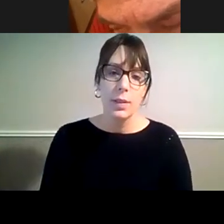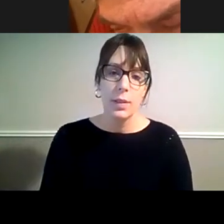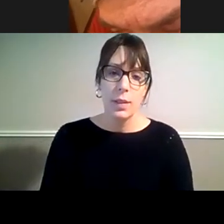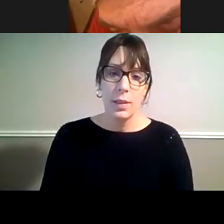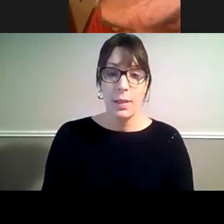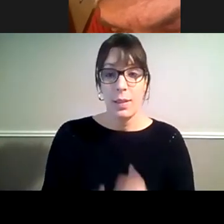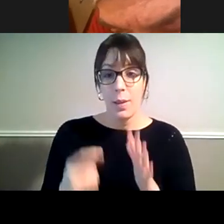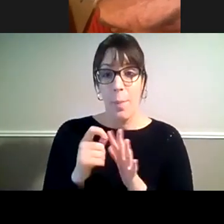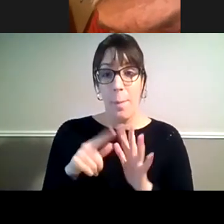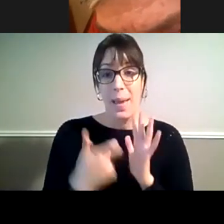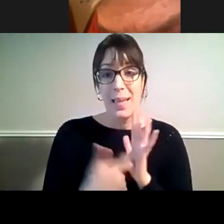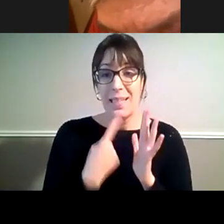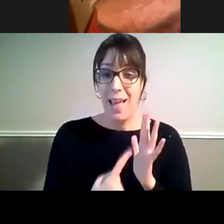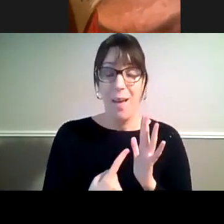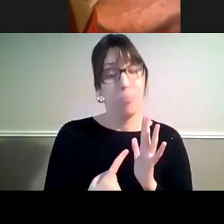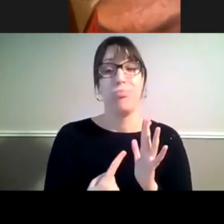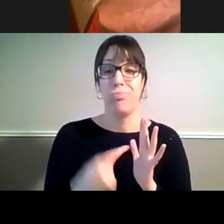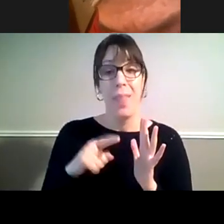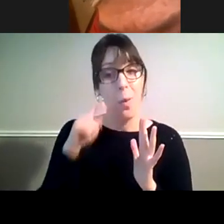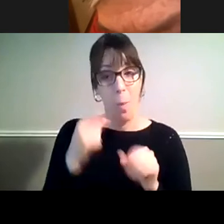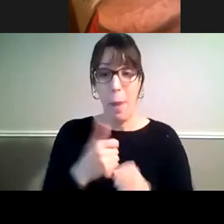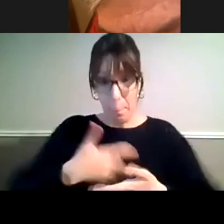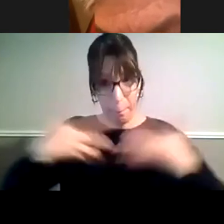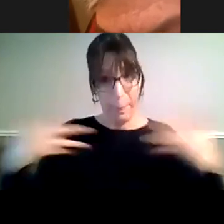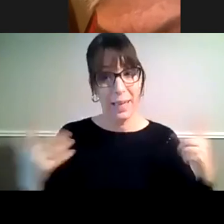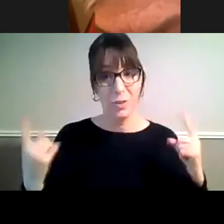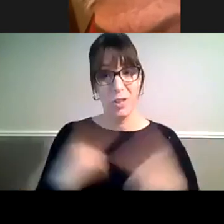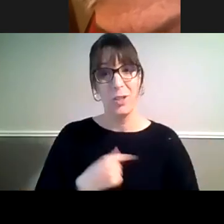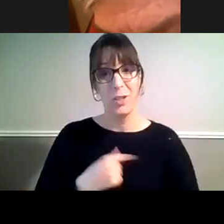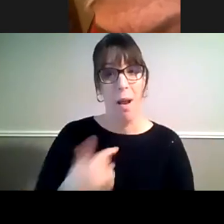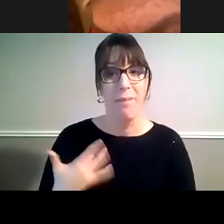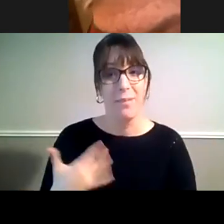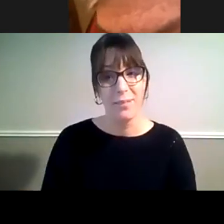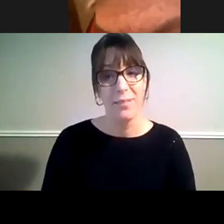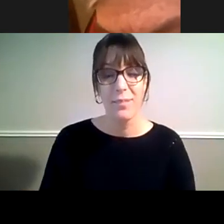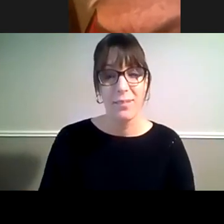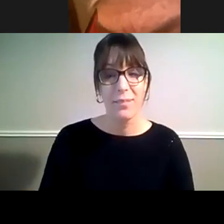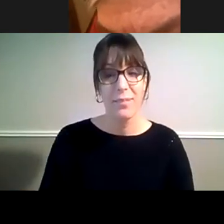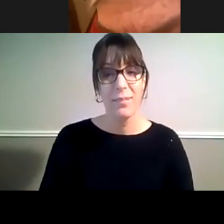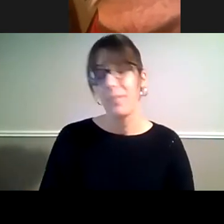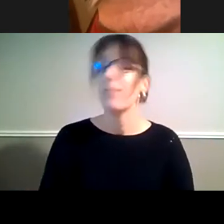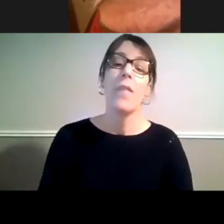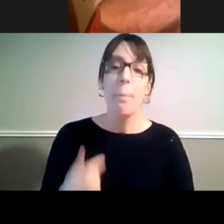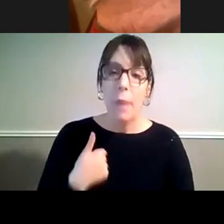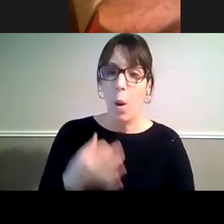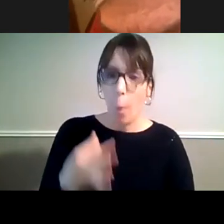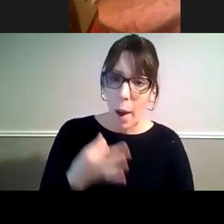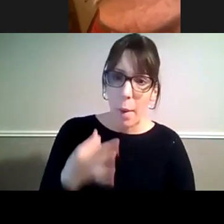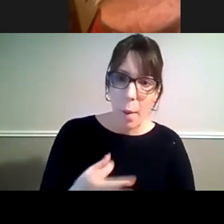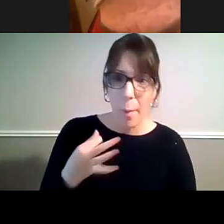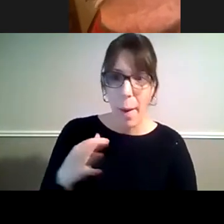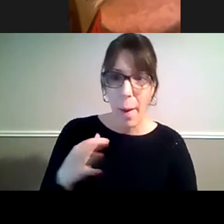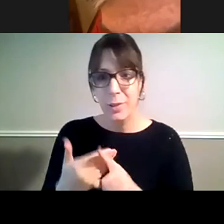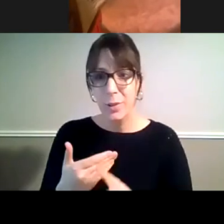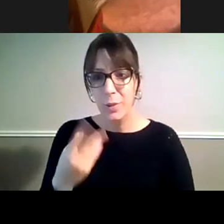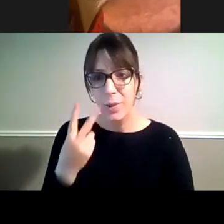An enormous difference. As I said, the waiting time to 2024, I'm